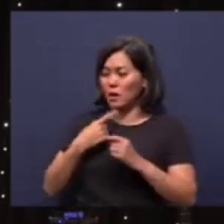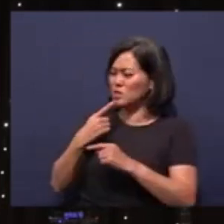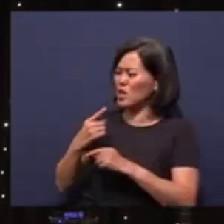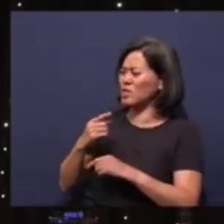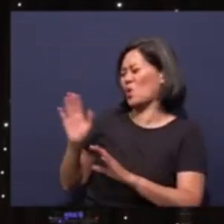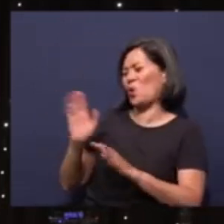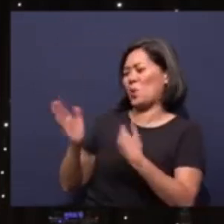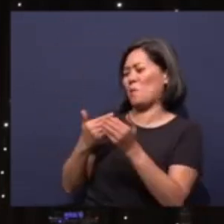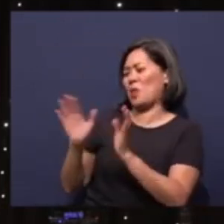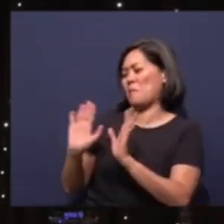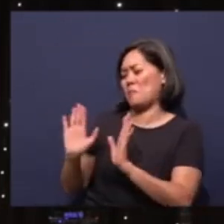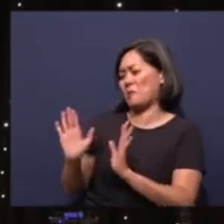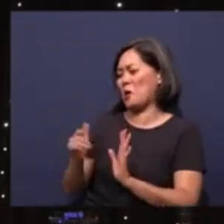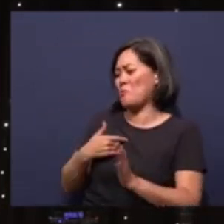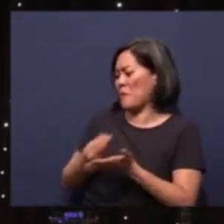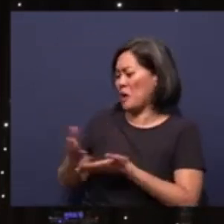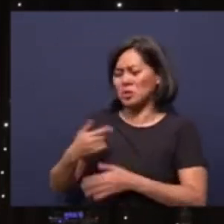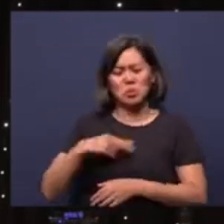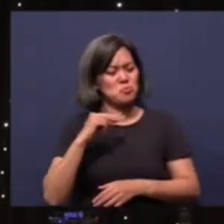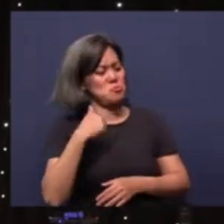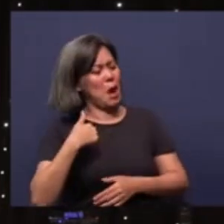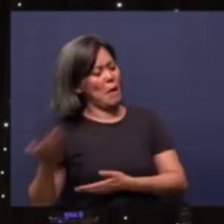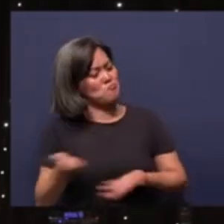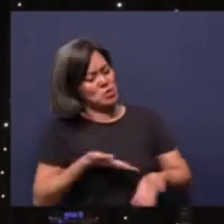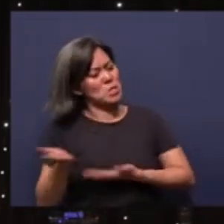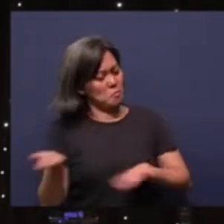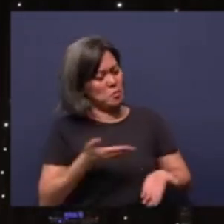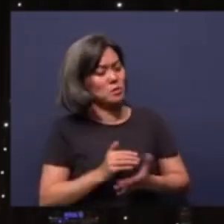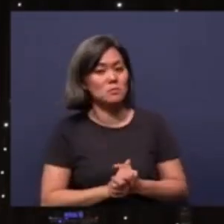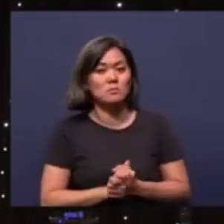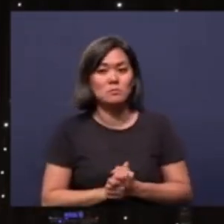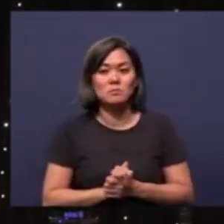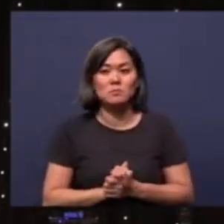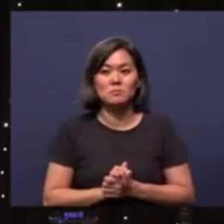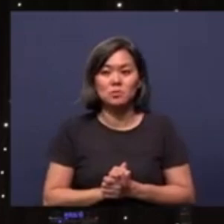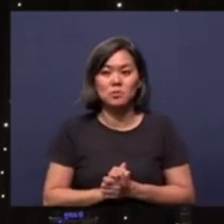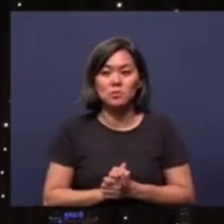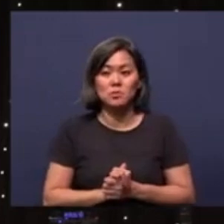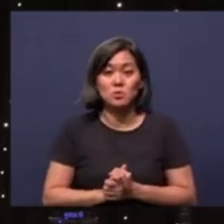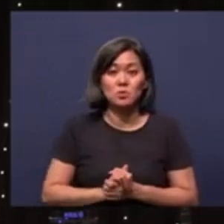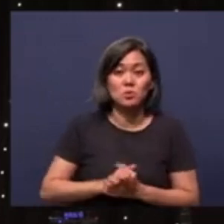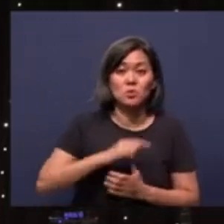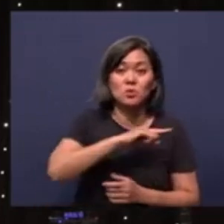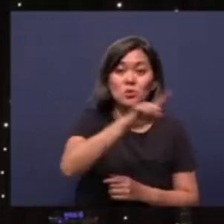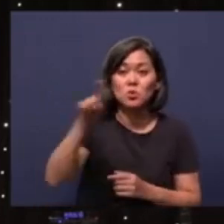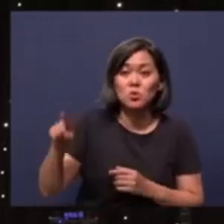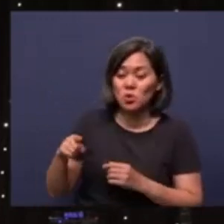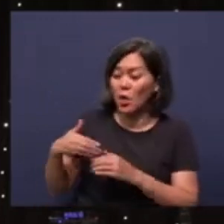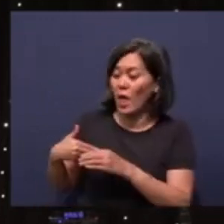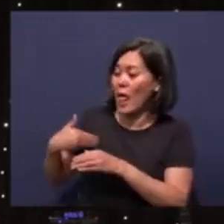need, no need, no need. We will buy out. She said, no, no, no. I bring, I bring your next door neighbor, non-Christian,